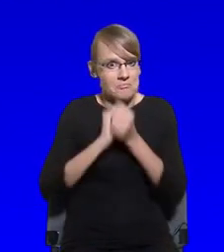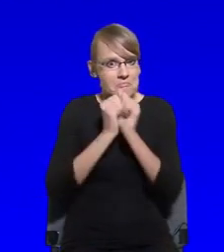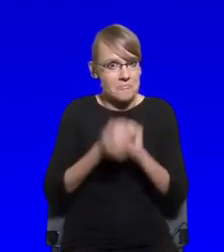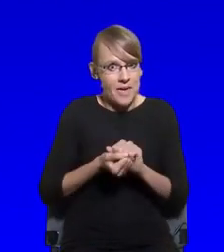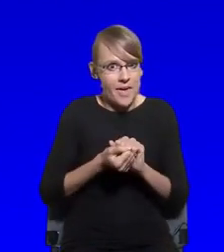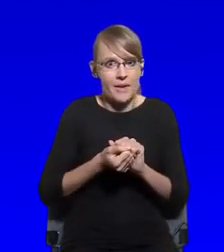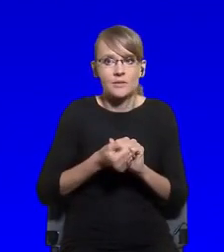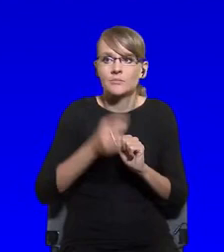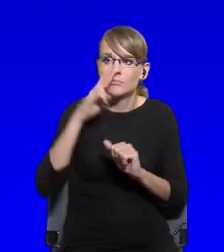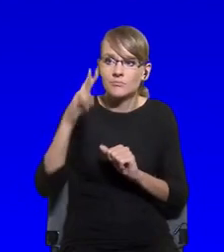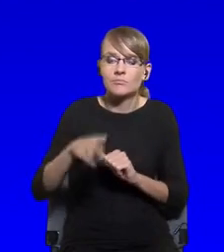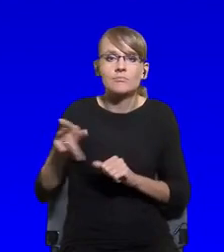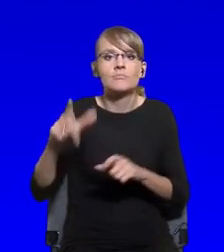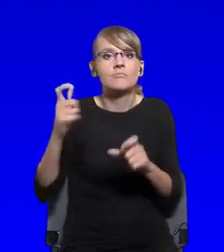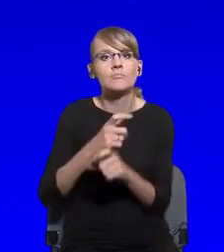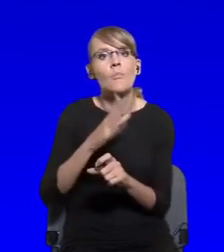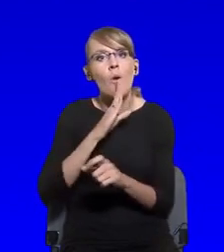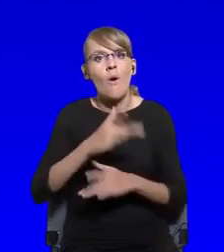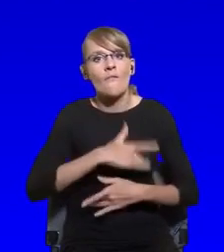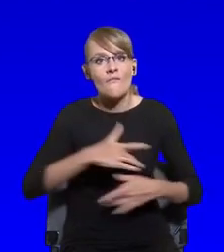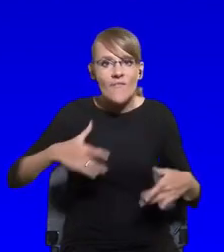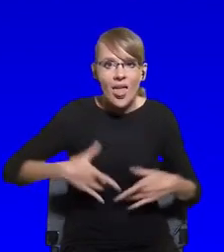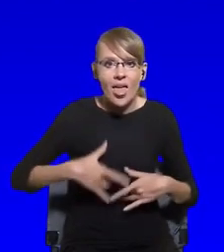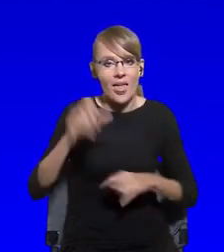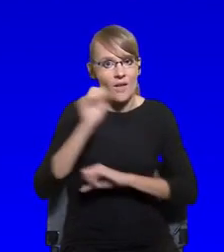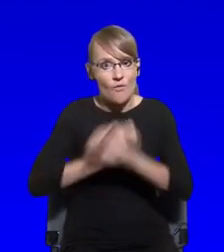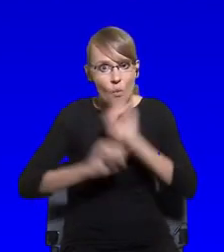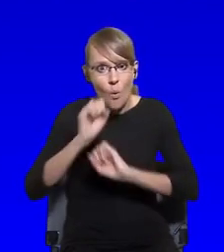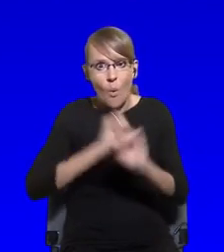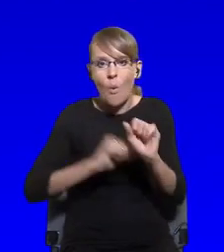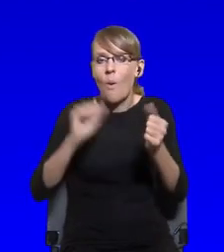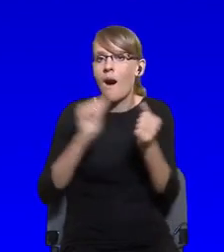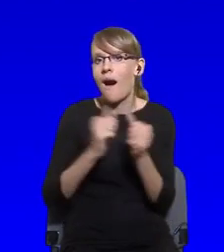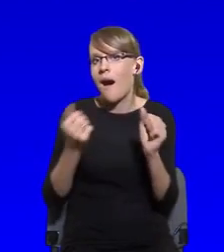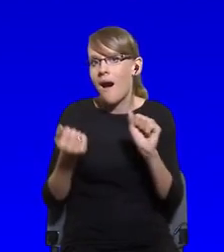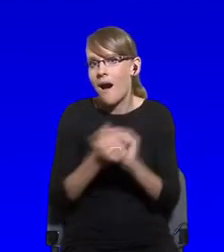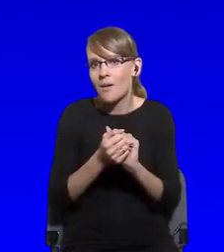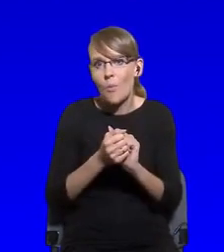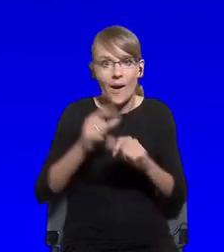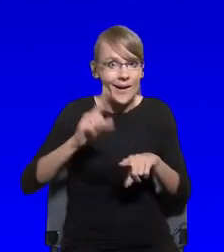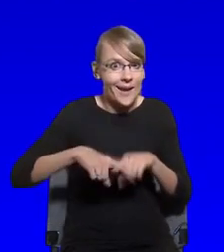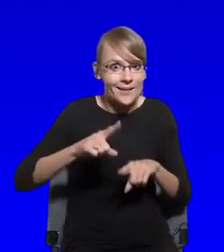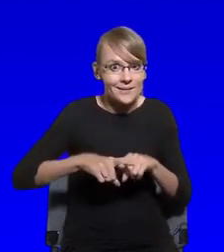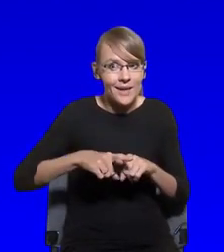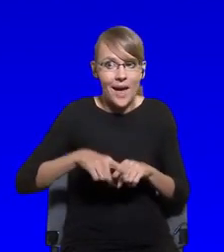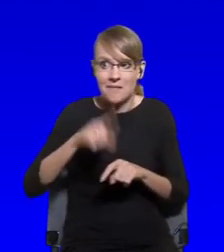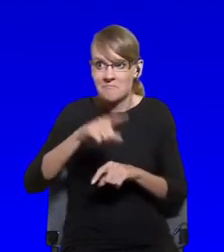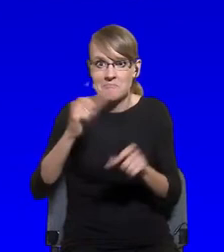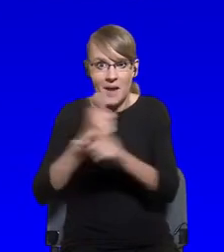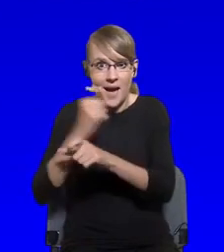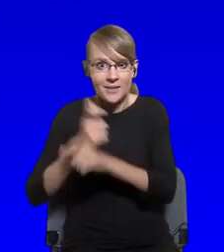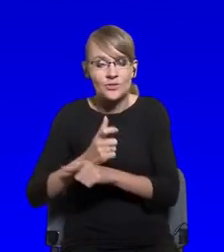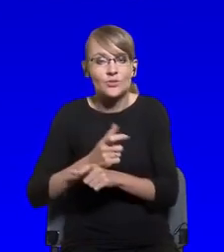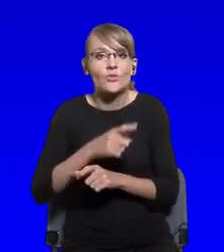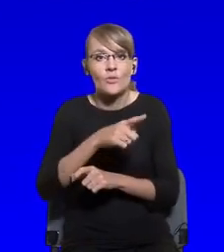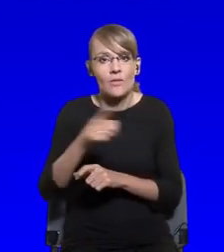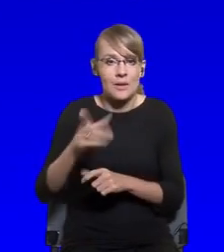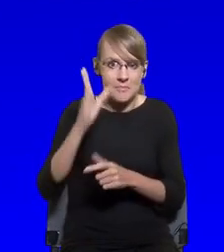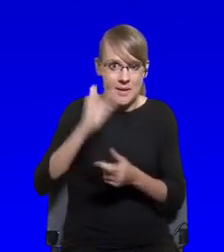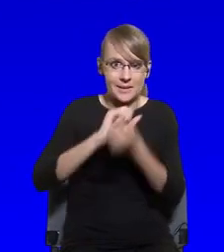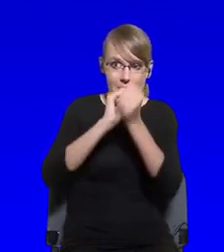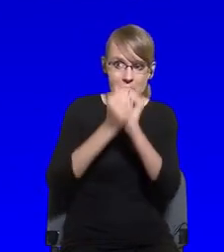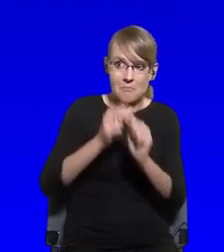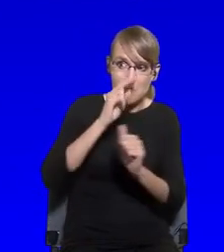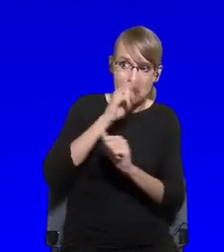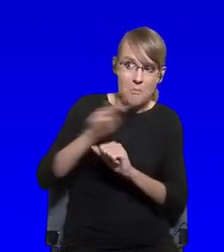or other countries, or Greece, for instance, towards Russia? Or people who